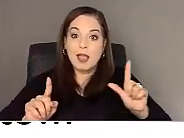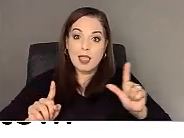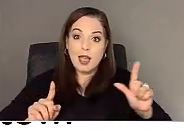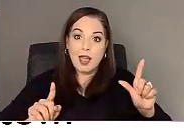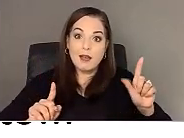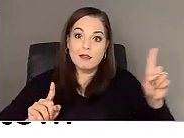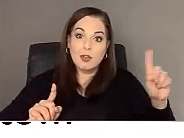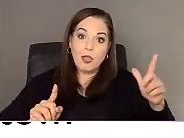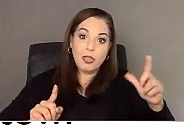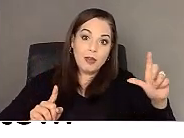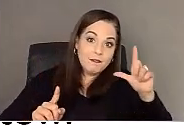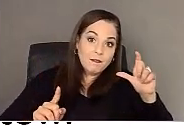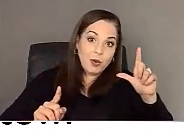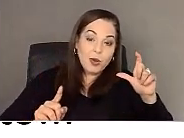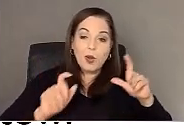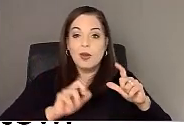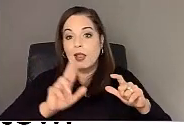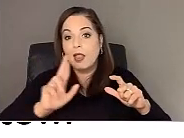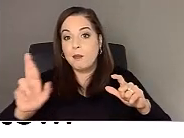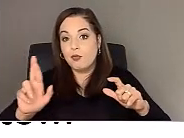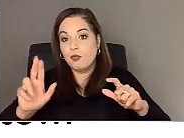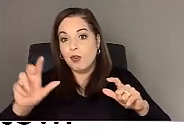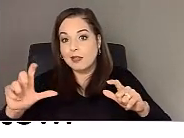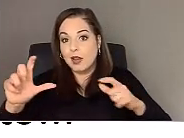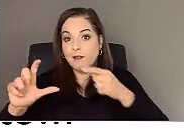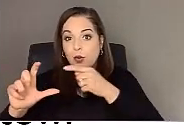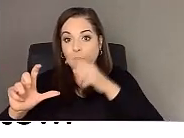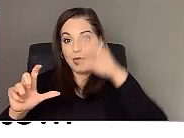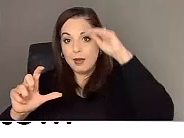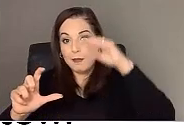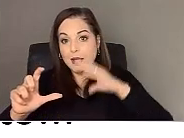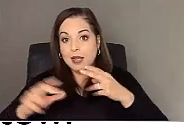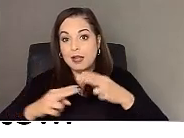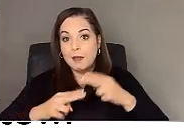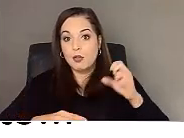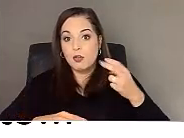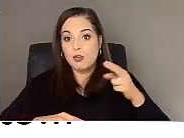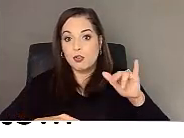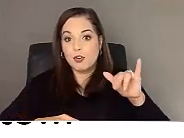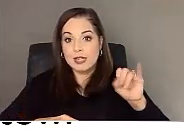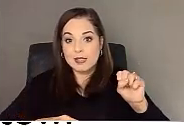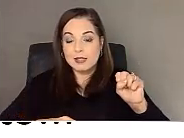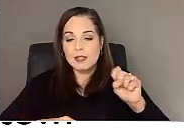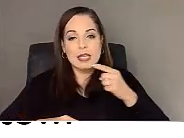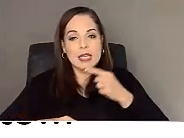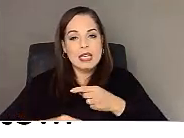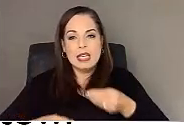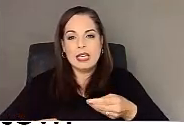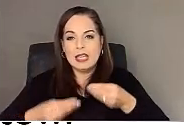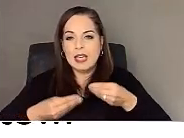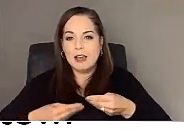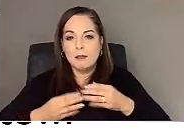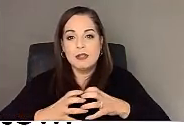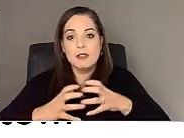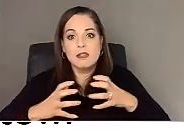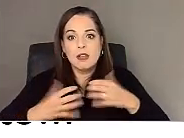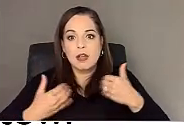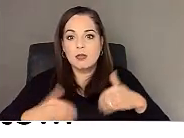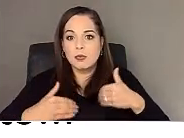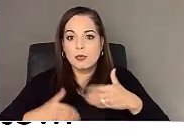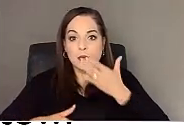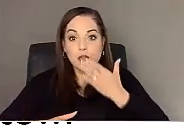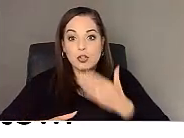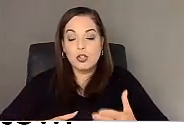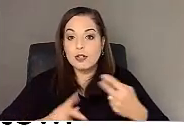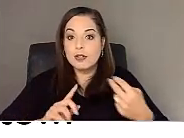on the right side of the photo. His name is Chris and, um, he gave me such a huge insight on how to